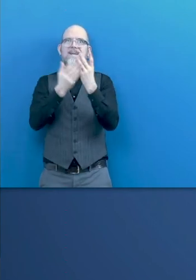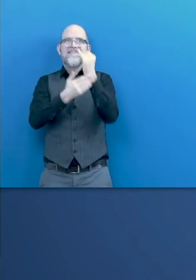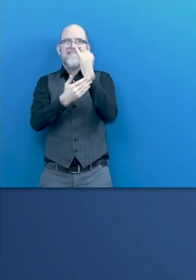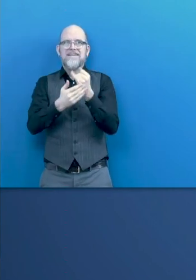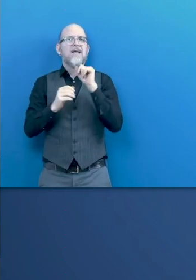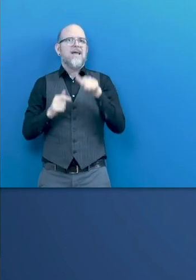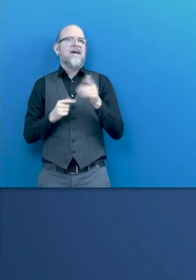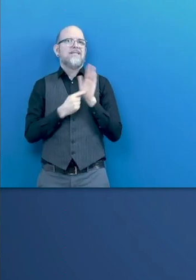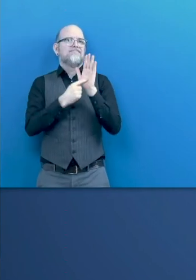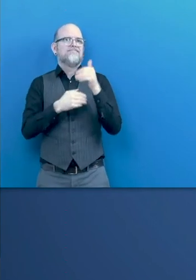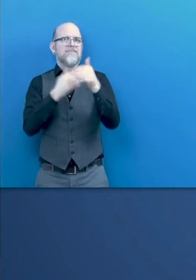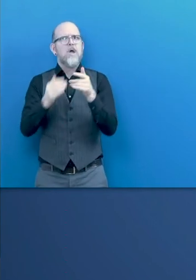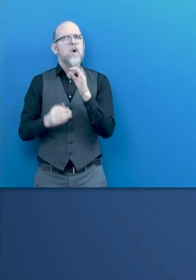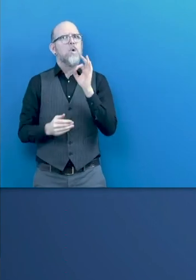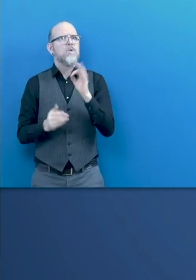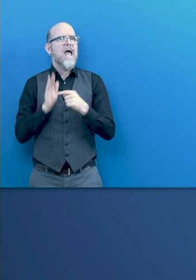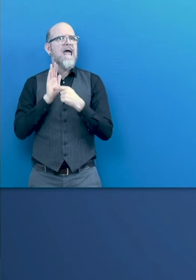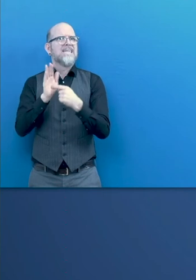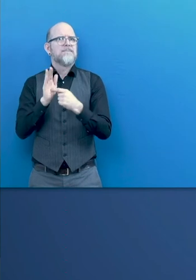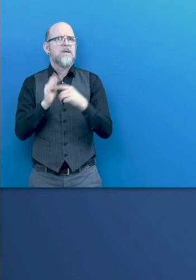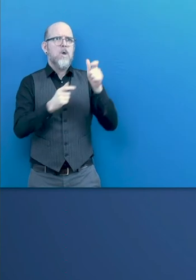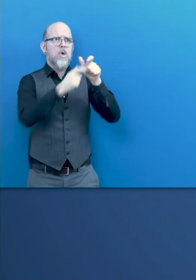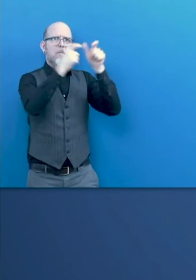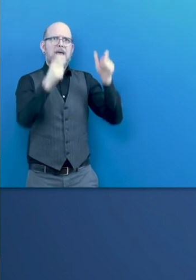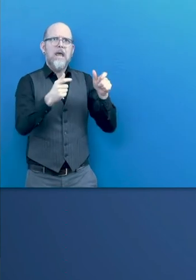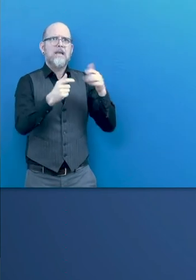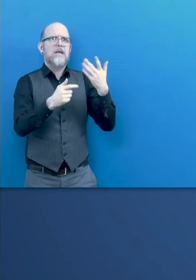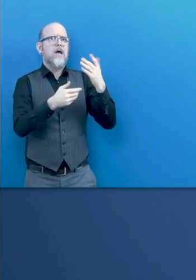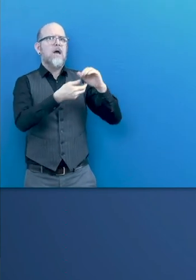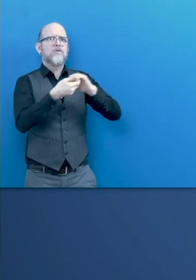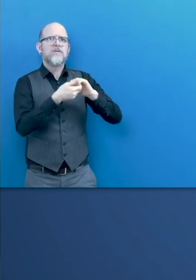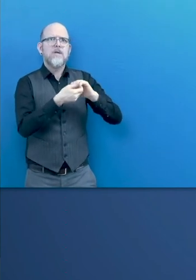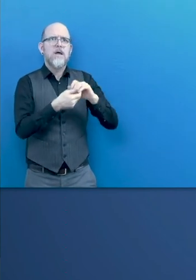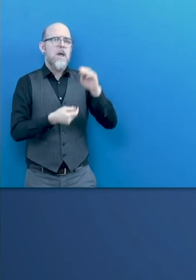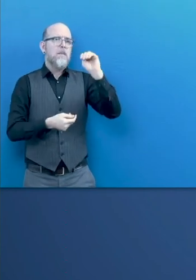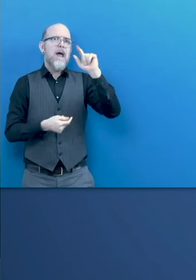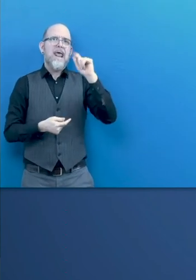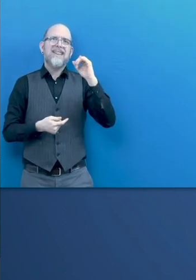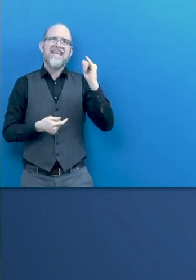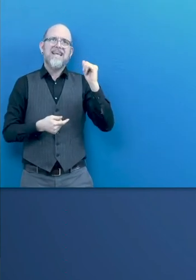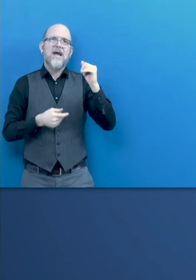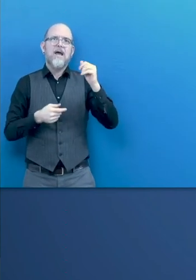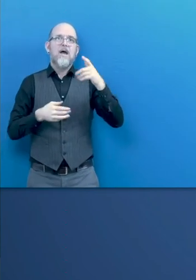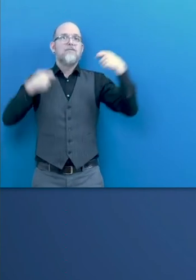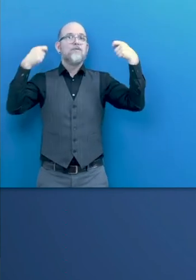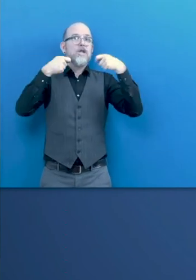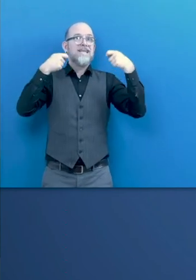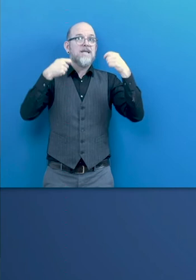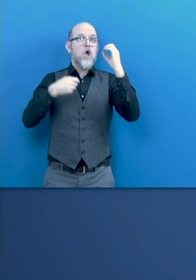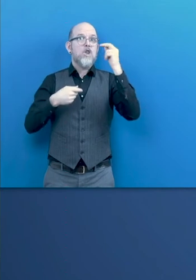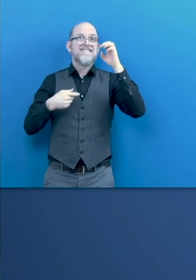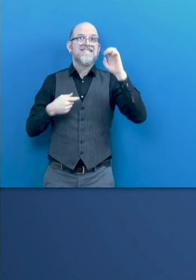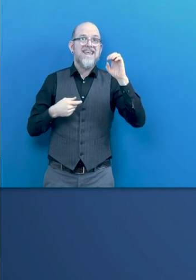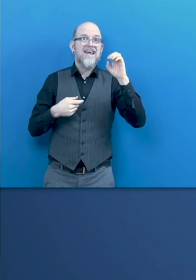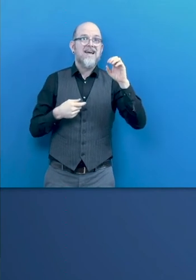organizations, such as Amalitec, Leonard Cisar and Illunion, Fundación ONCE, Conference of